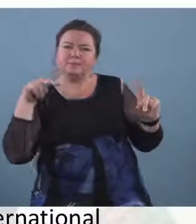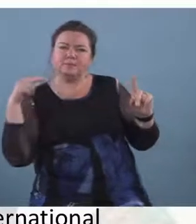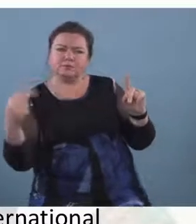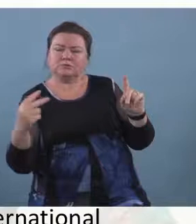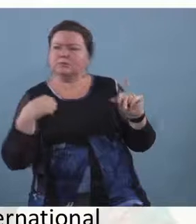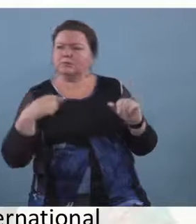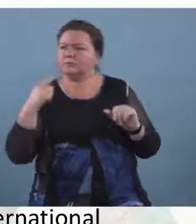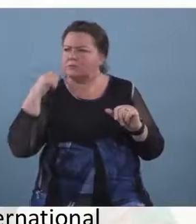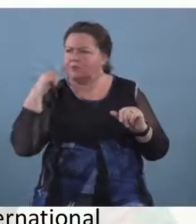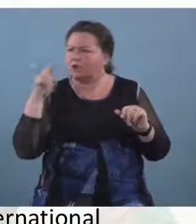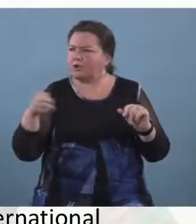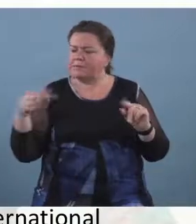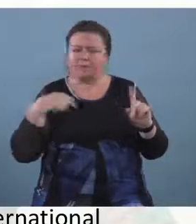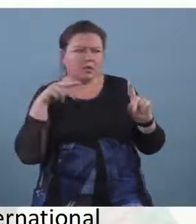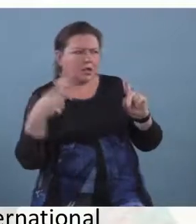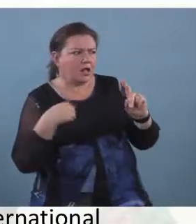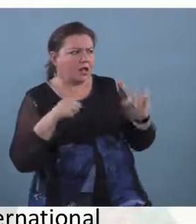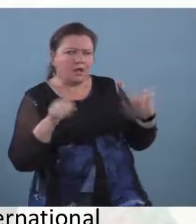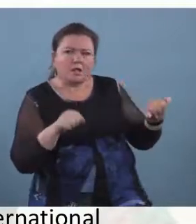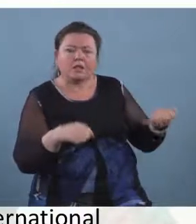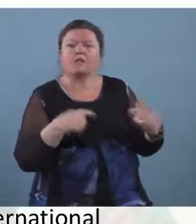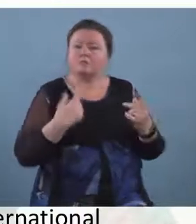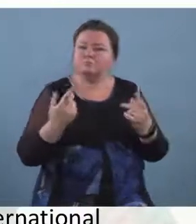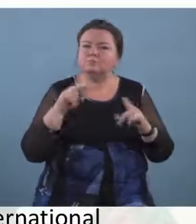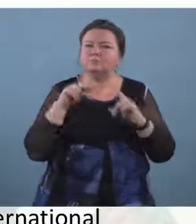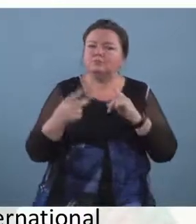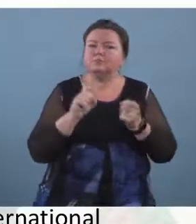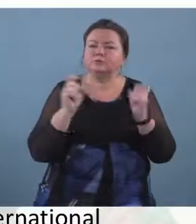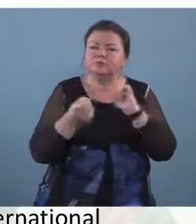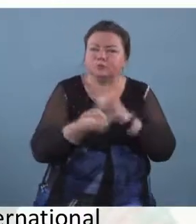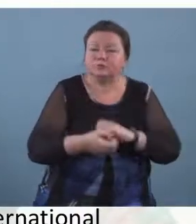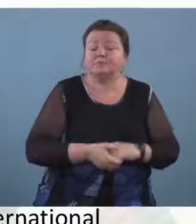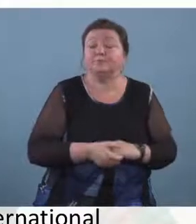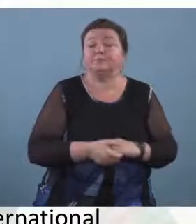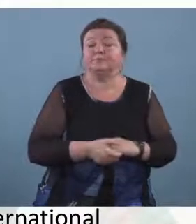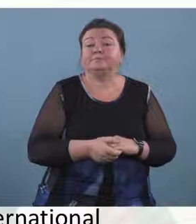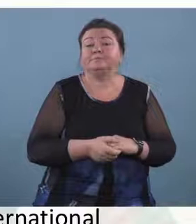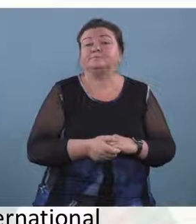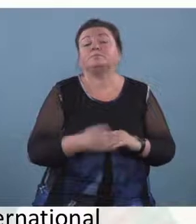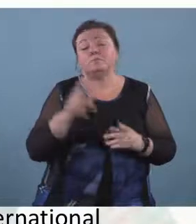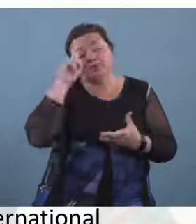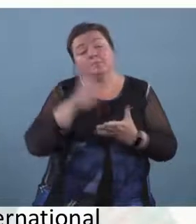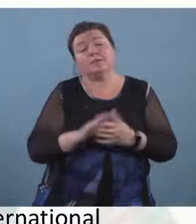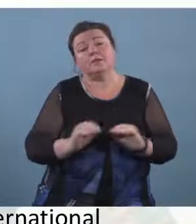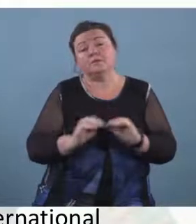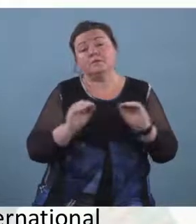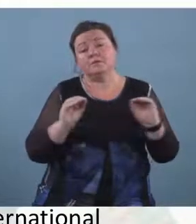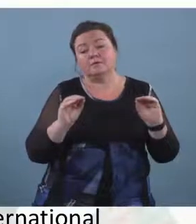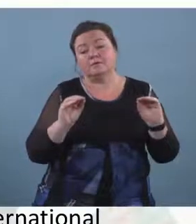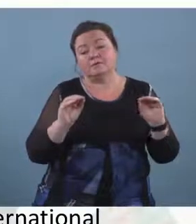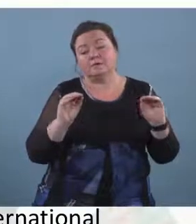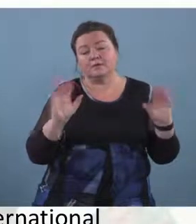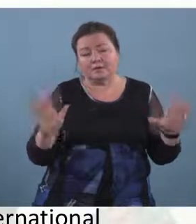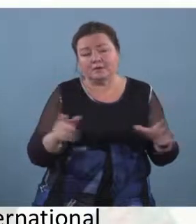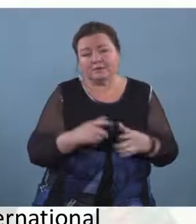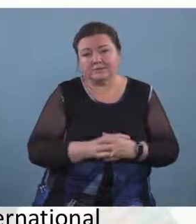people can do with musicians um we believe um that you know obviously we